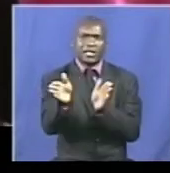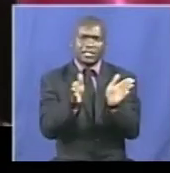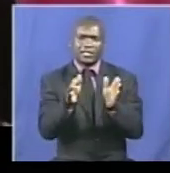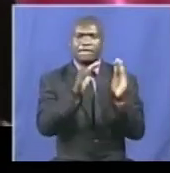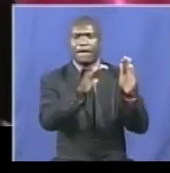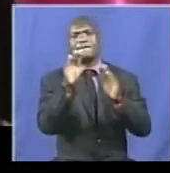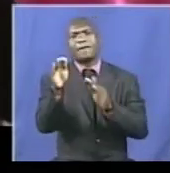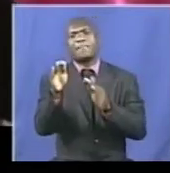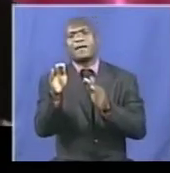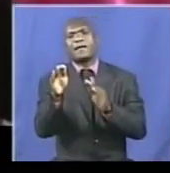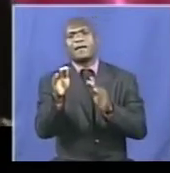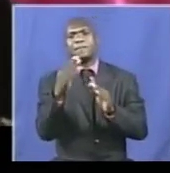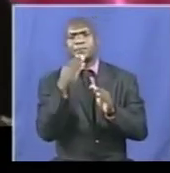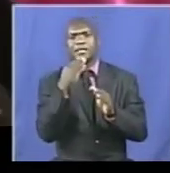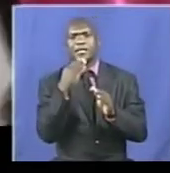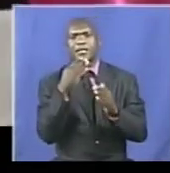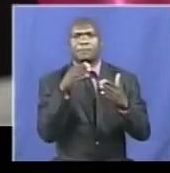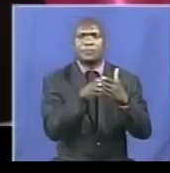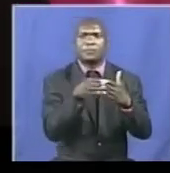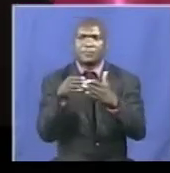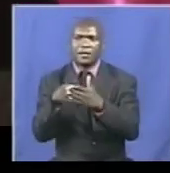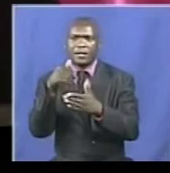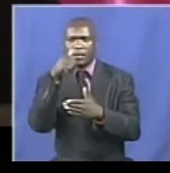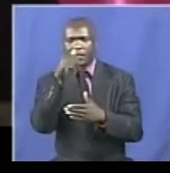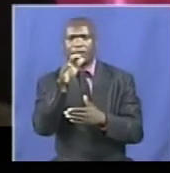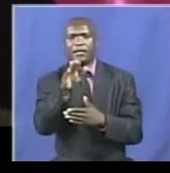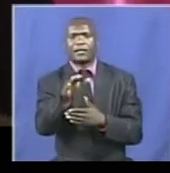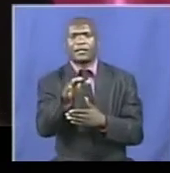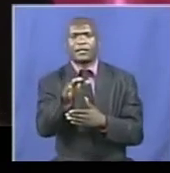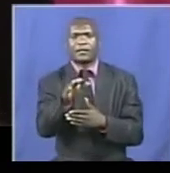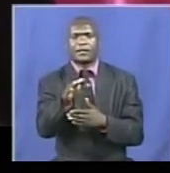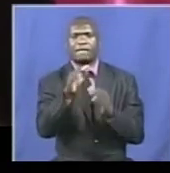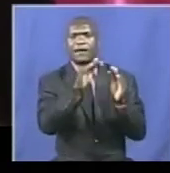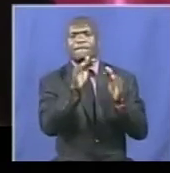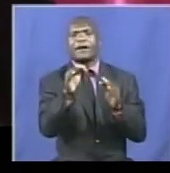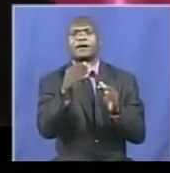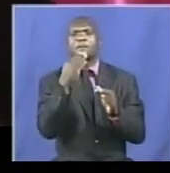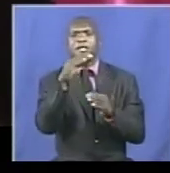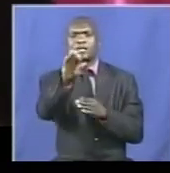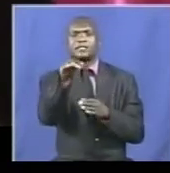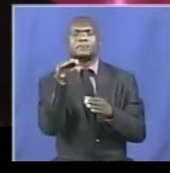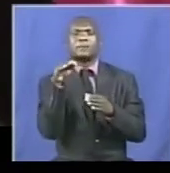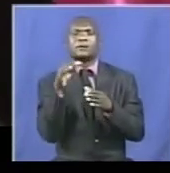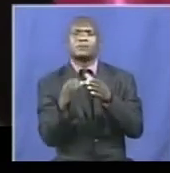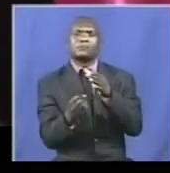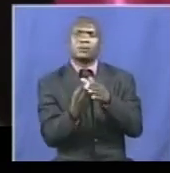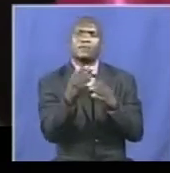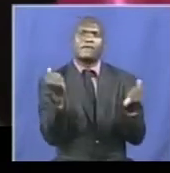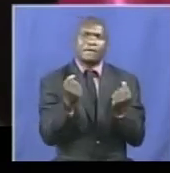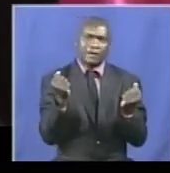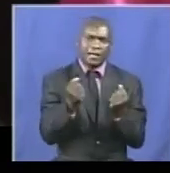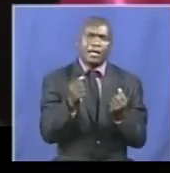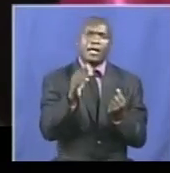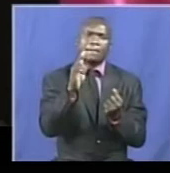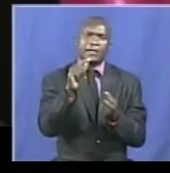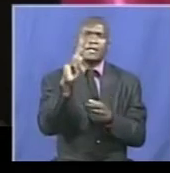constrain physical space and the best economic performance disproportionately high wage bill,